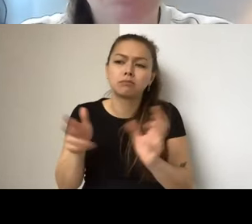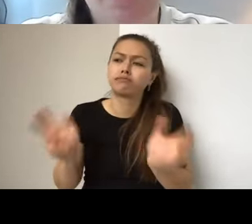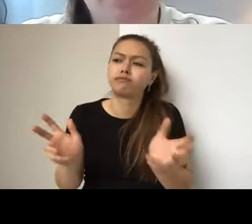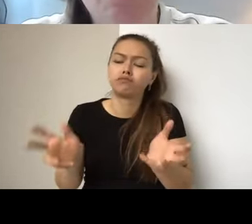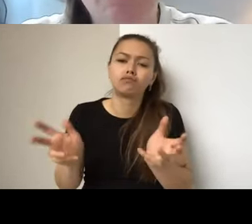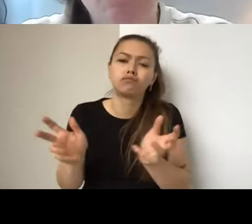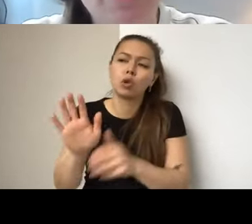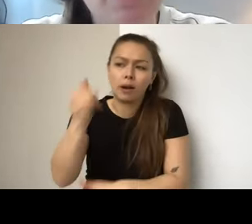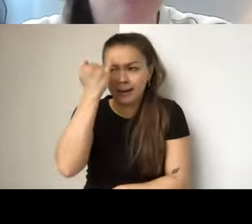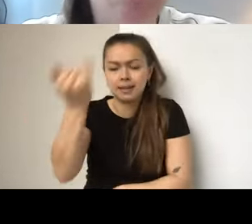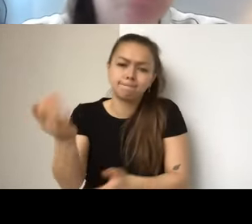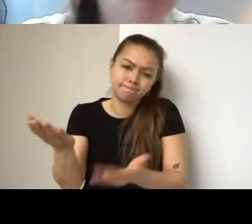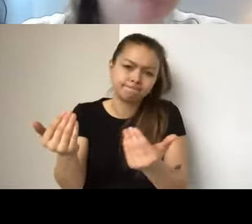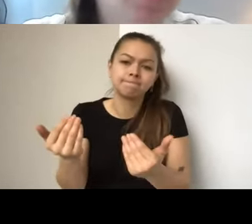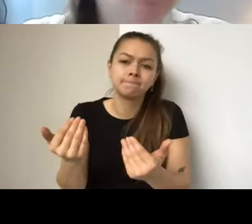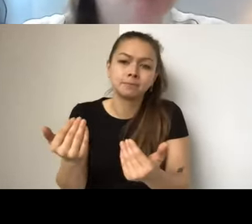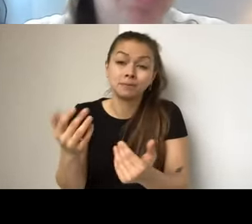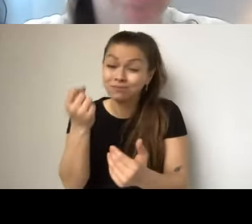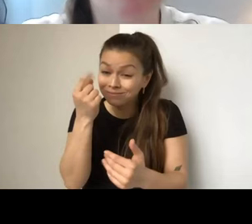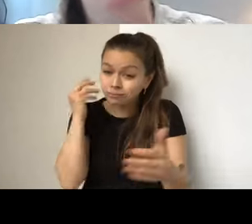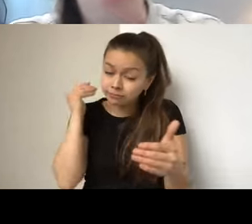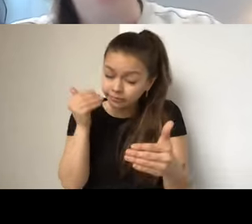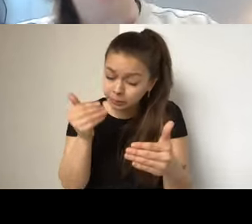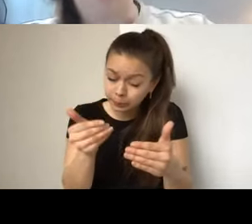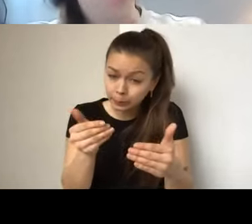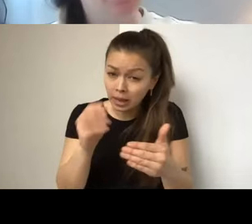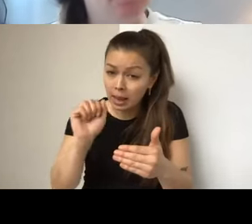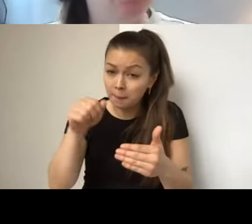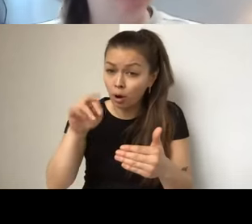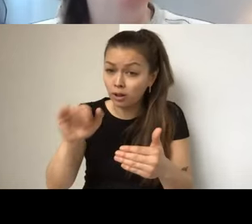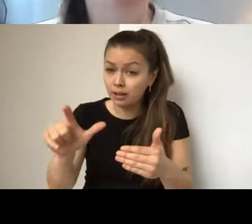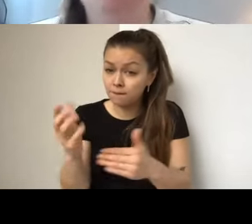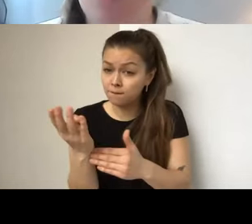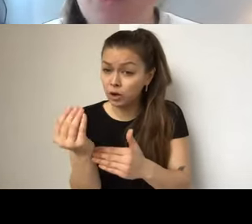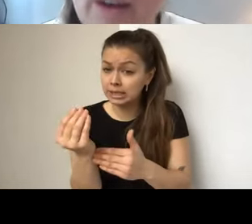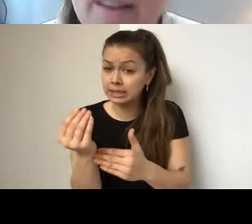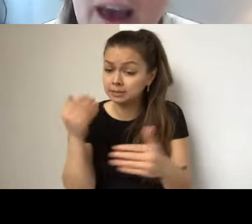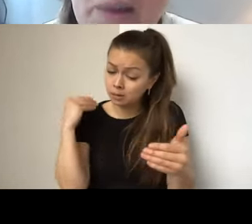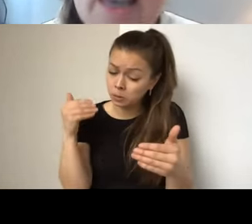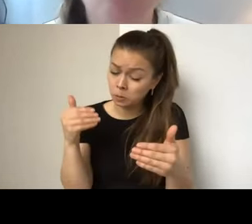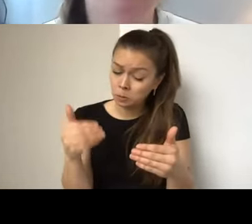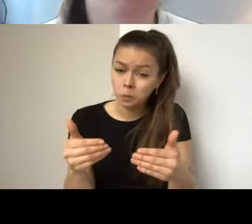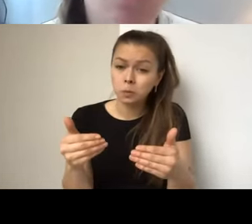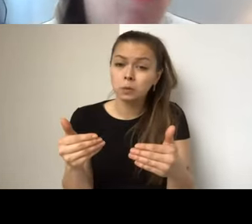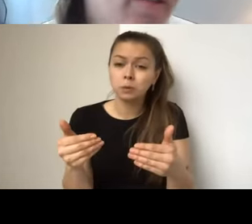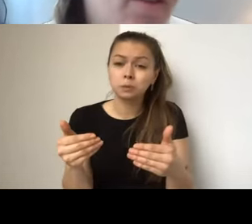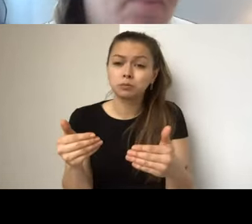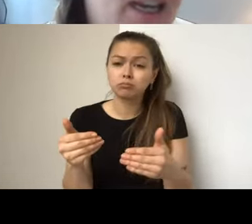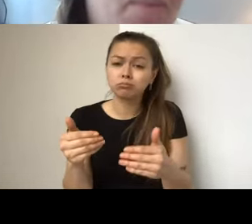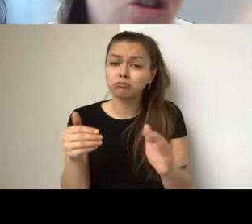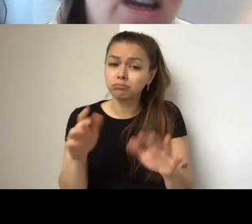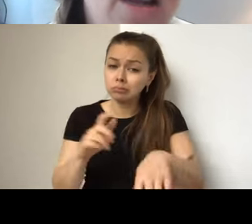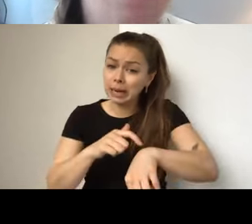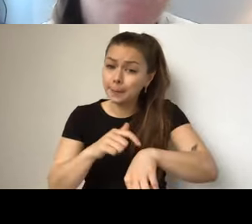It's April 14th, so make sure you take some time. It's not a particularly onerous application because you aren't